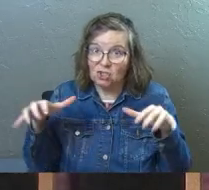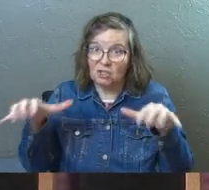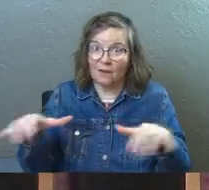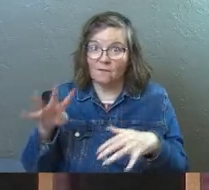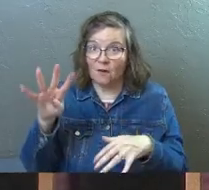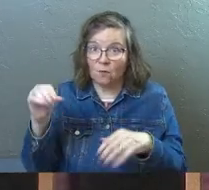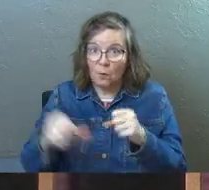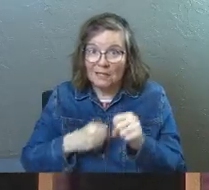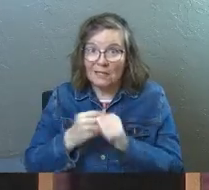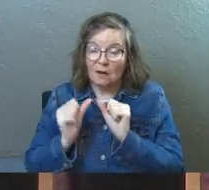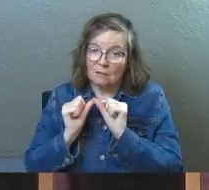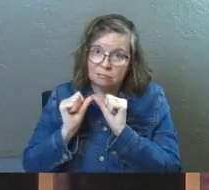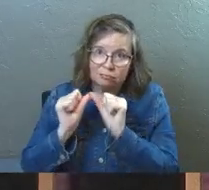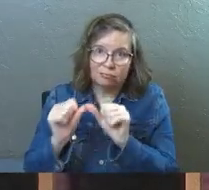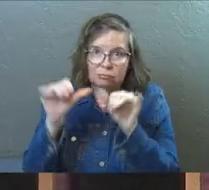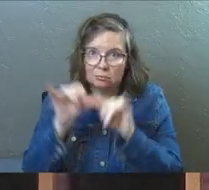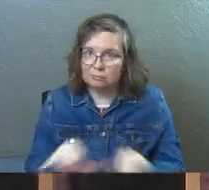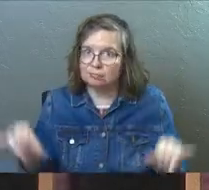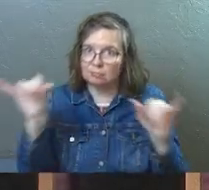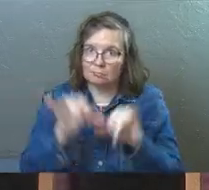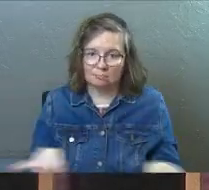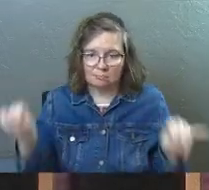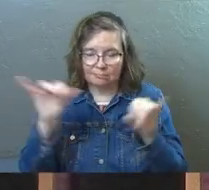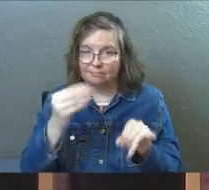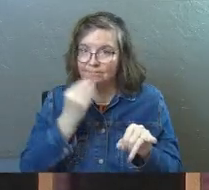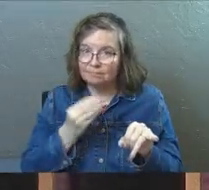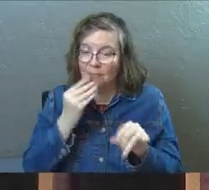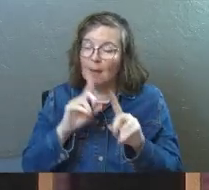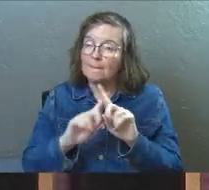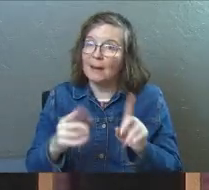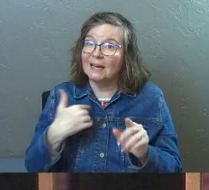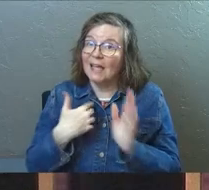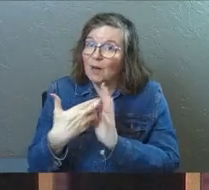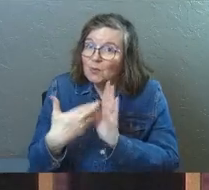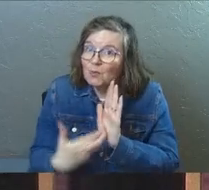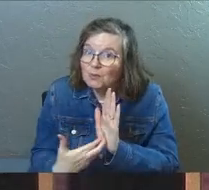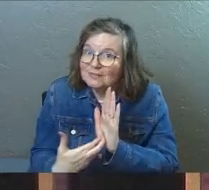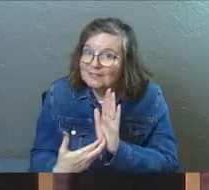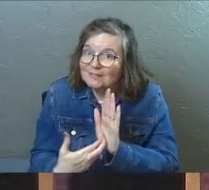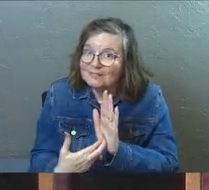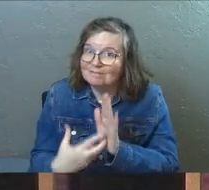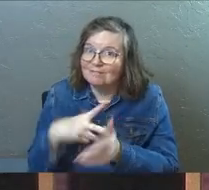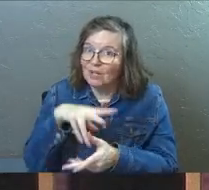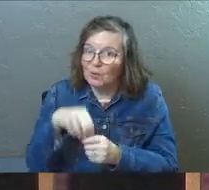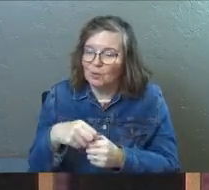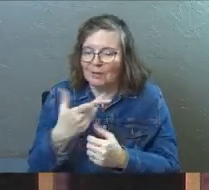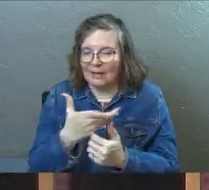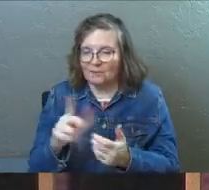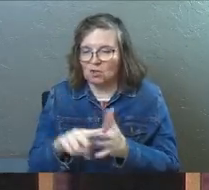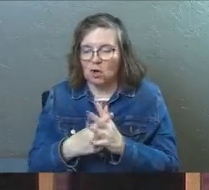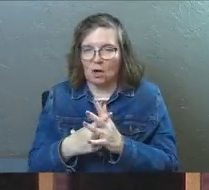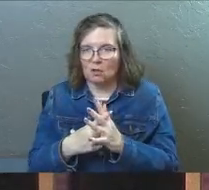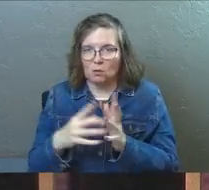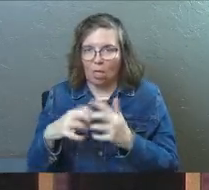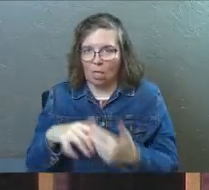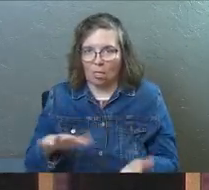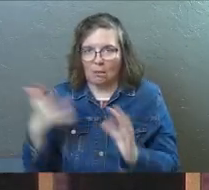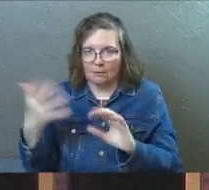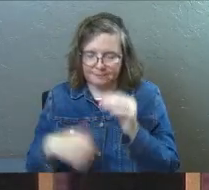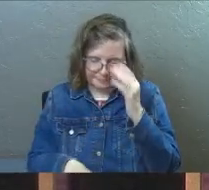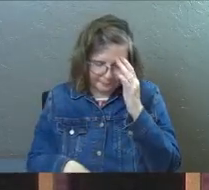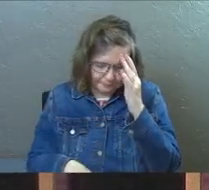40 years as God provided that manna to them. But he had rules with it. And here's where everything started to fall apart.